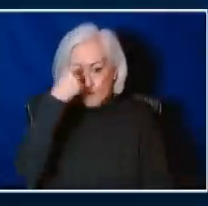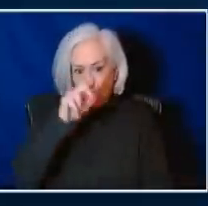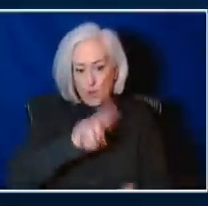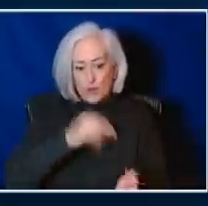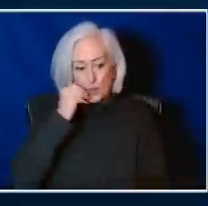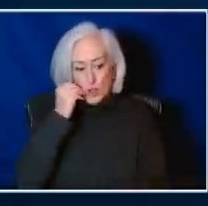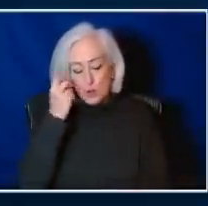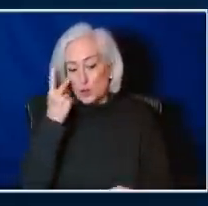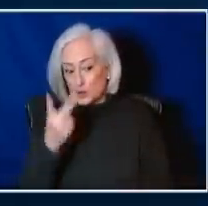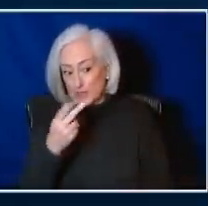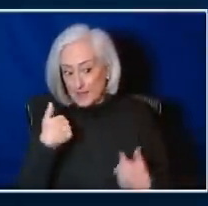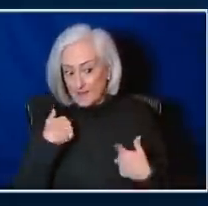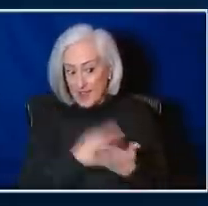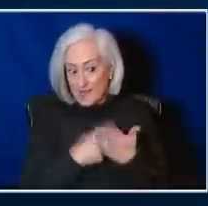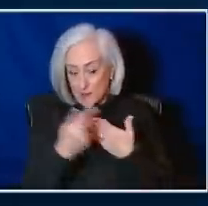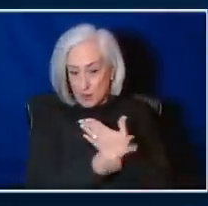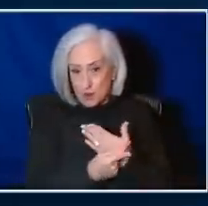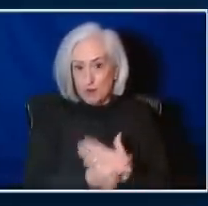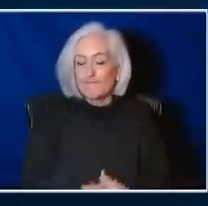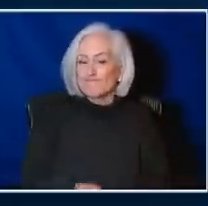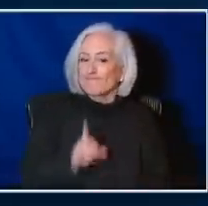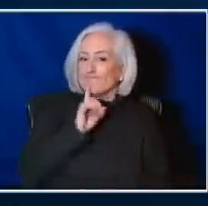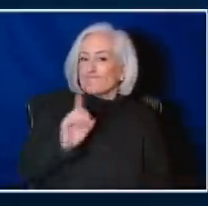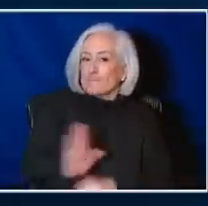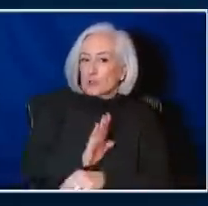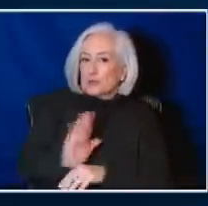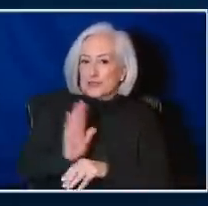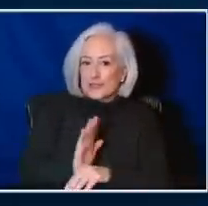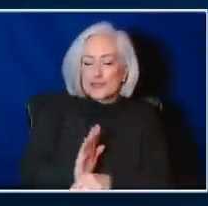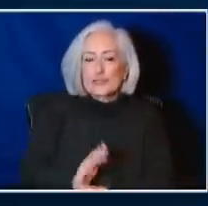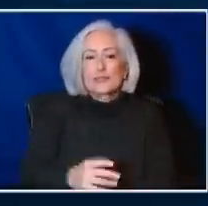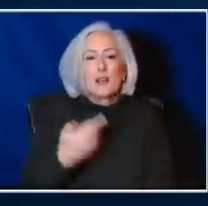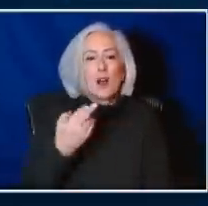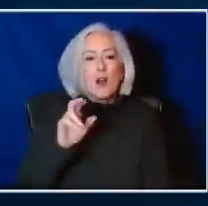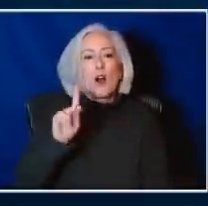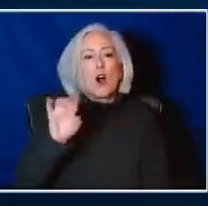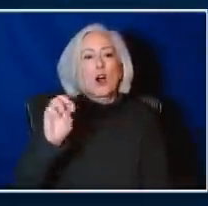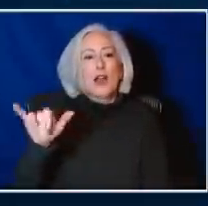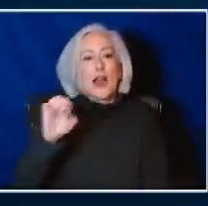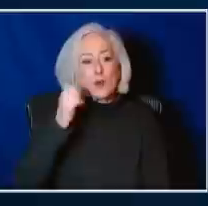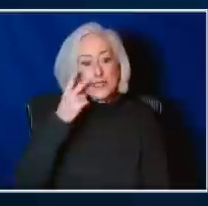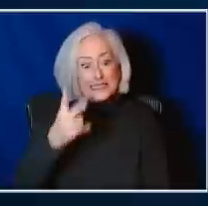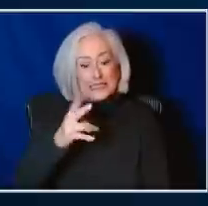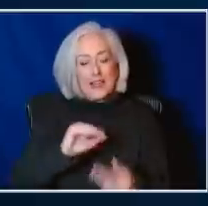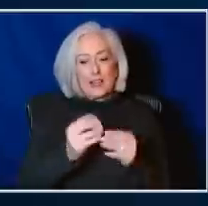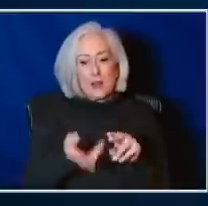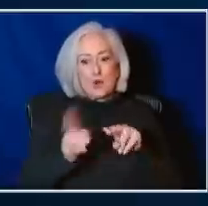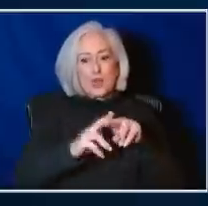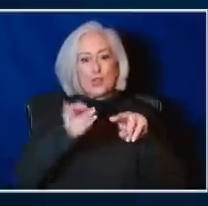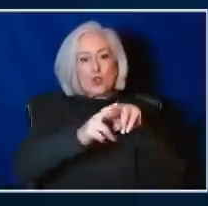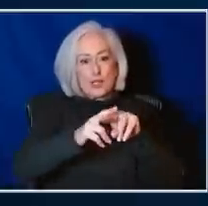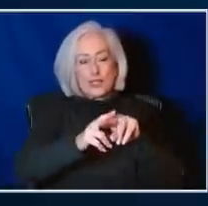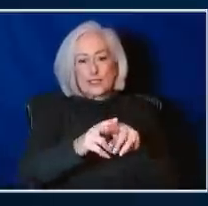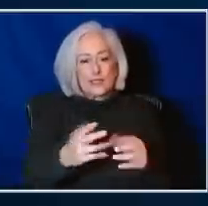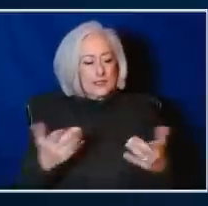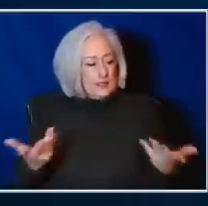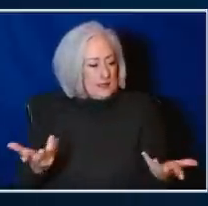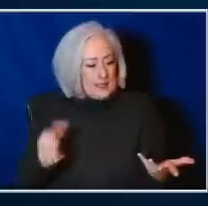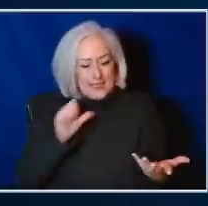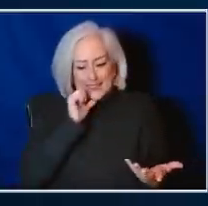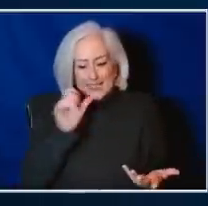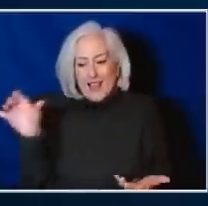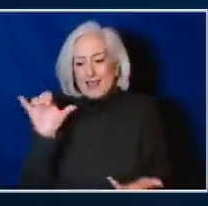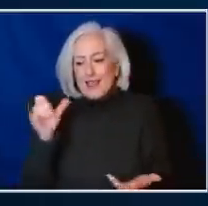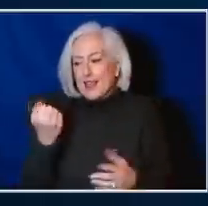That's boy, that feels so true. And again, I think we in Hawkeye, we're seeing the numbers rise. And it's not, you know, it's not like last November